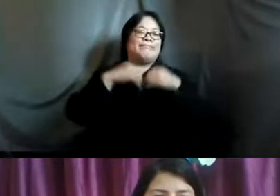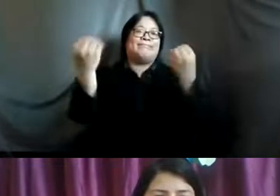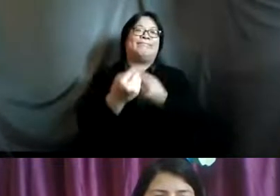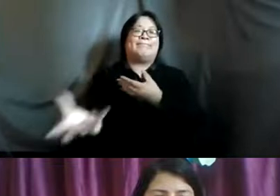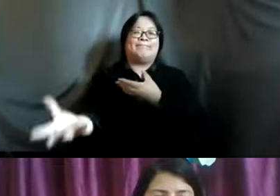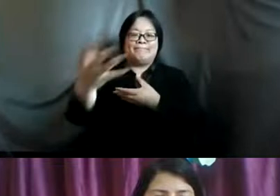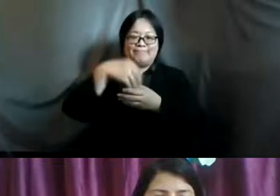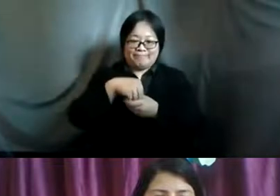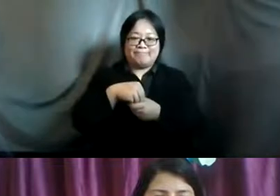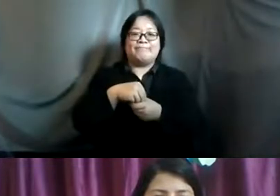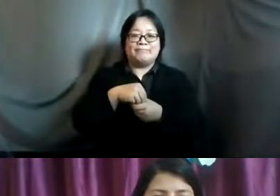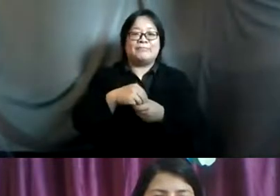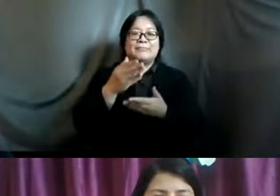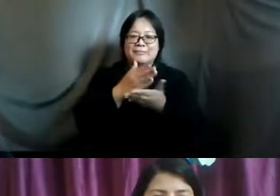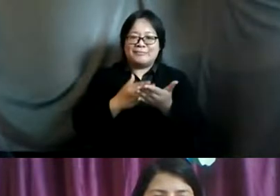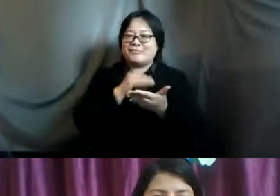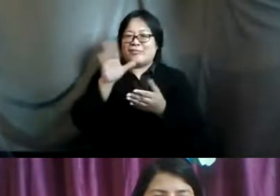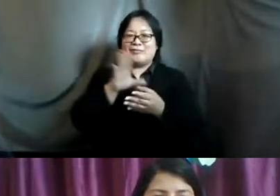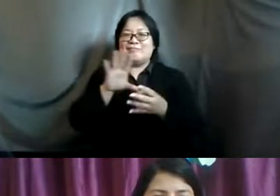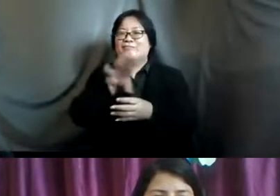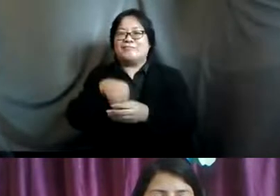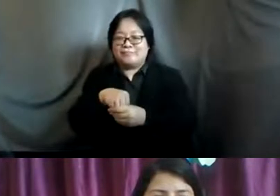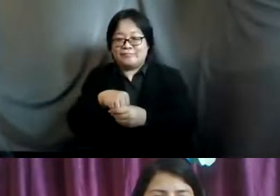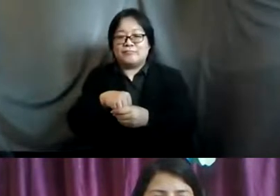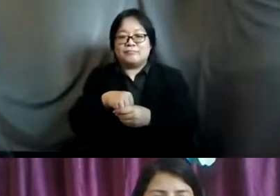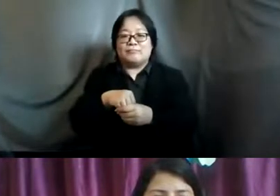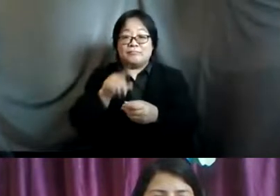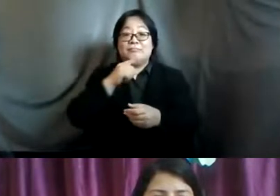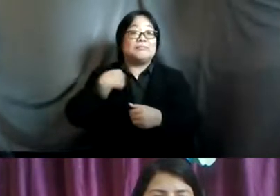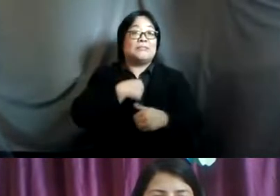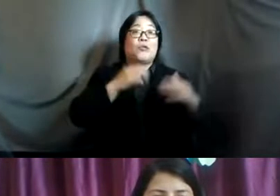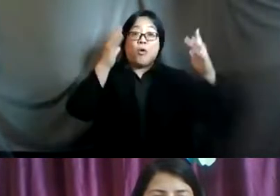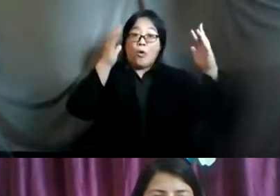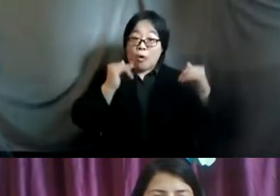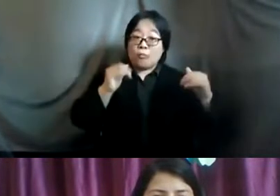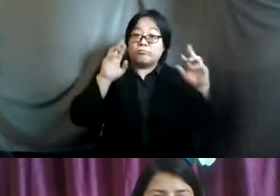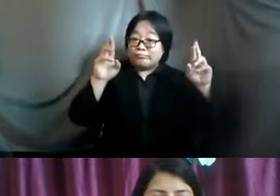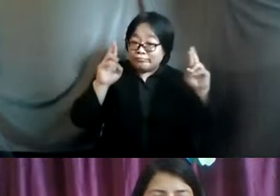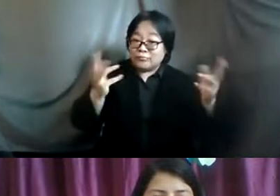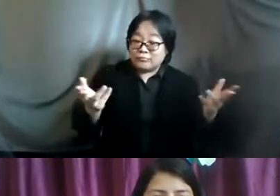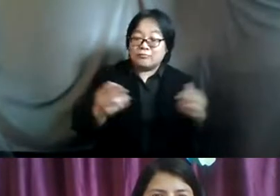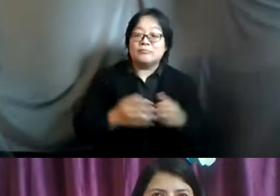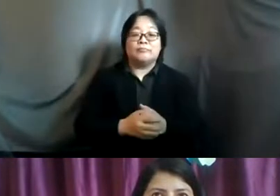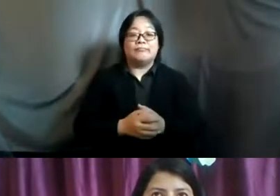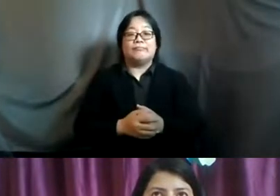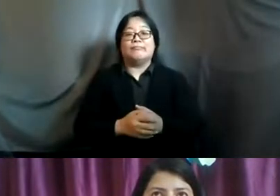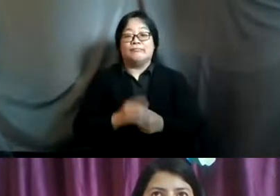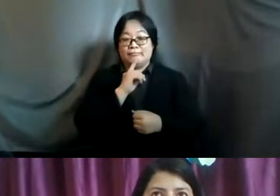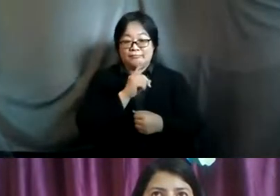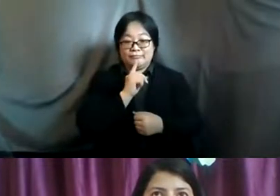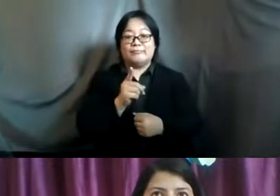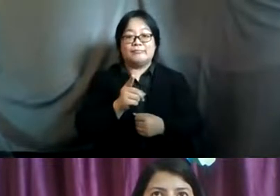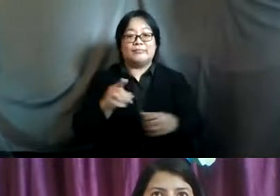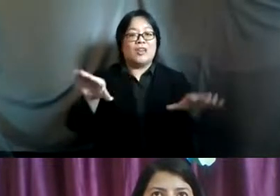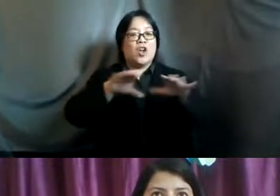inclusive as we uh would have hoped uh that we could be right uh so definitely uh in the global